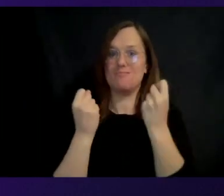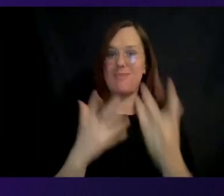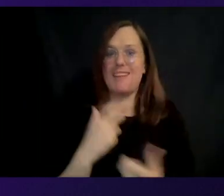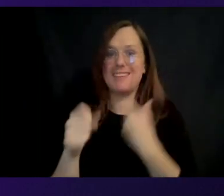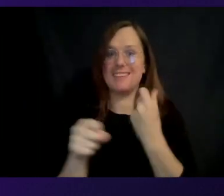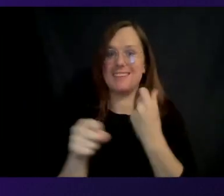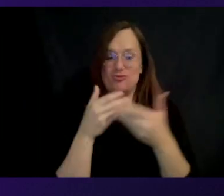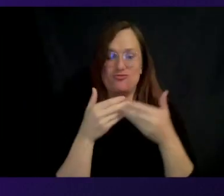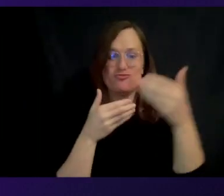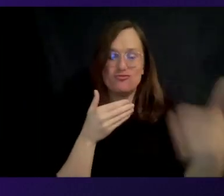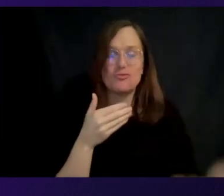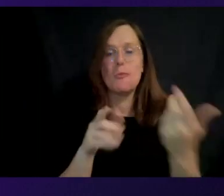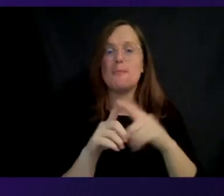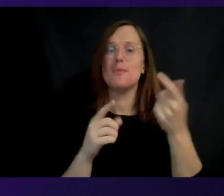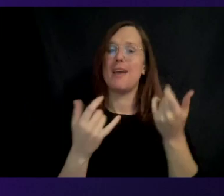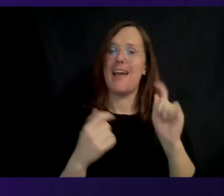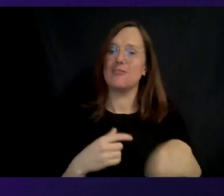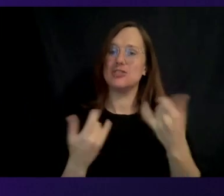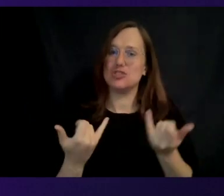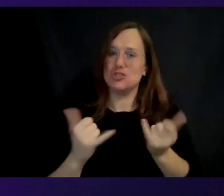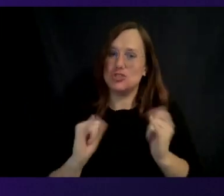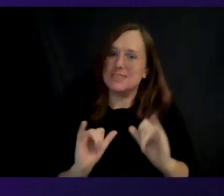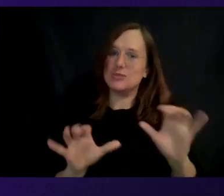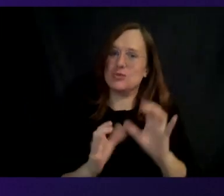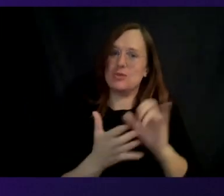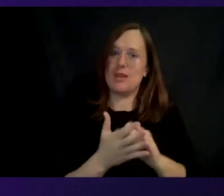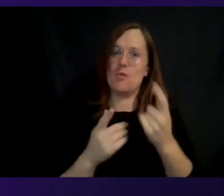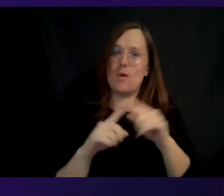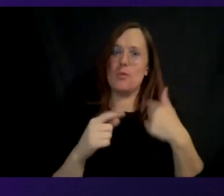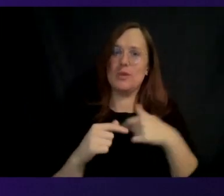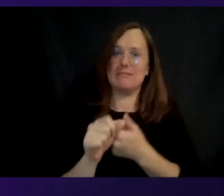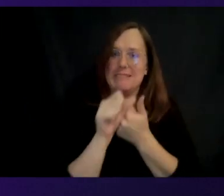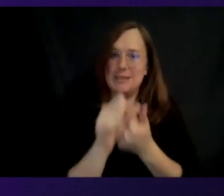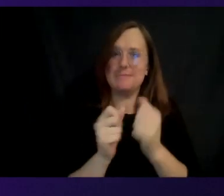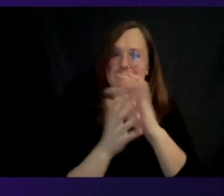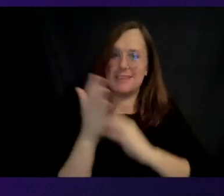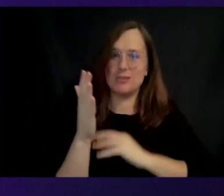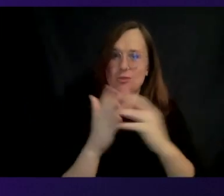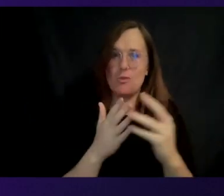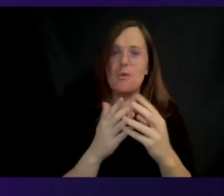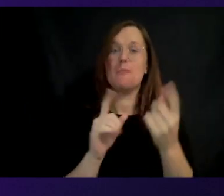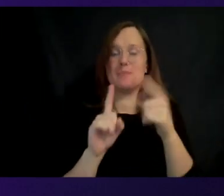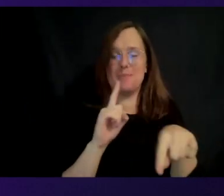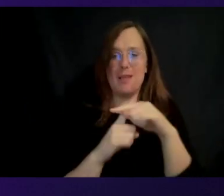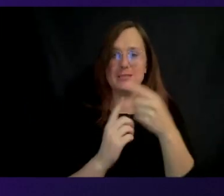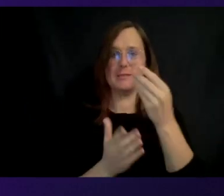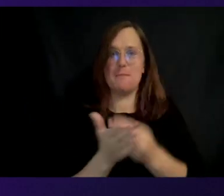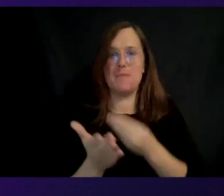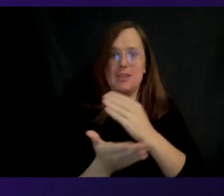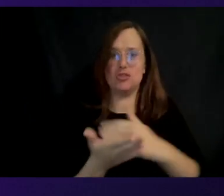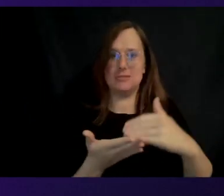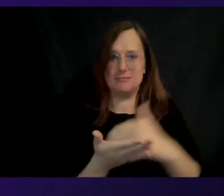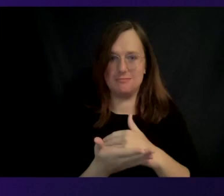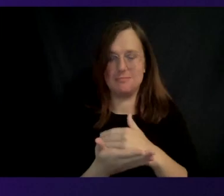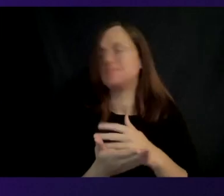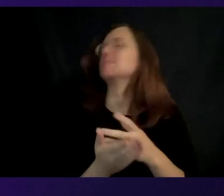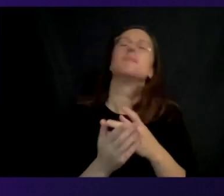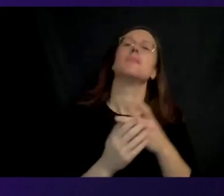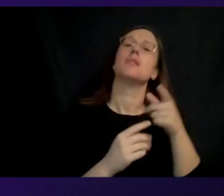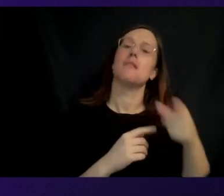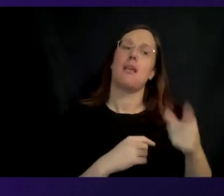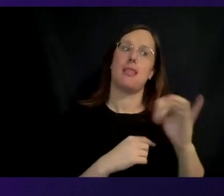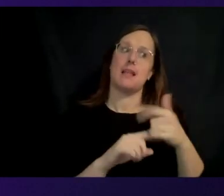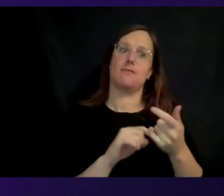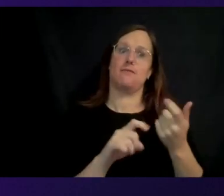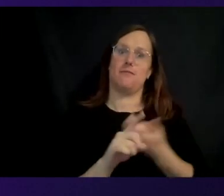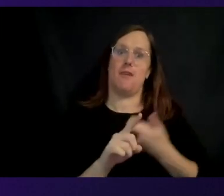still do that while we're executing on schedule and on budget. And the strategy, frankly, comes from experience. And